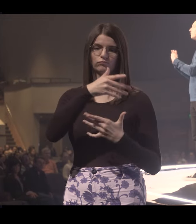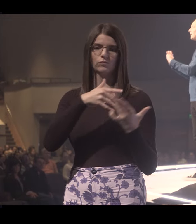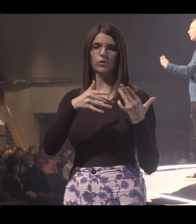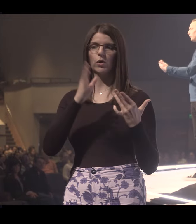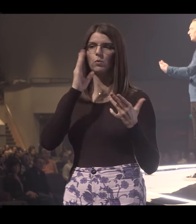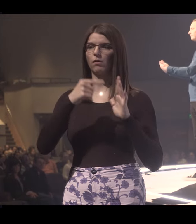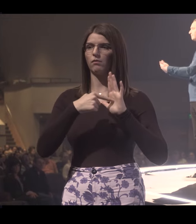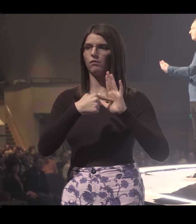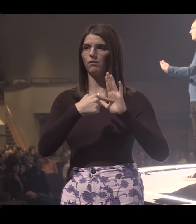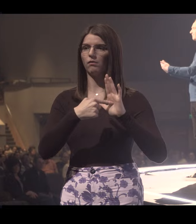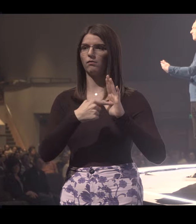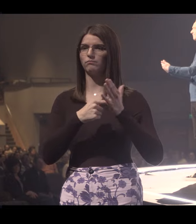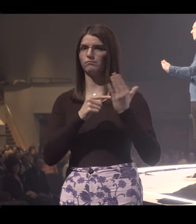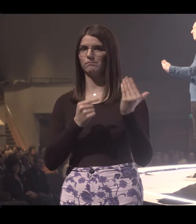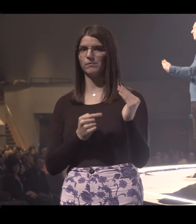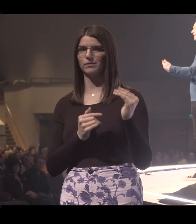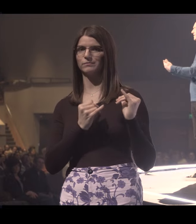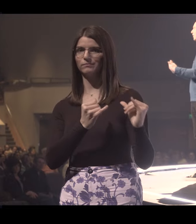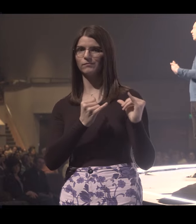with, you will mirror.